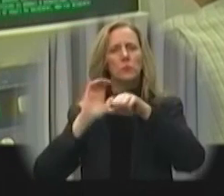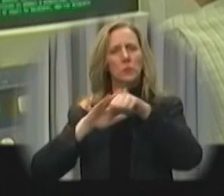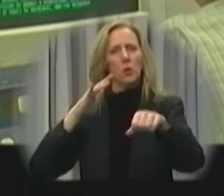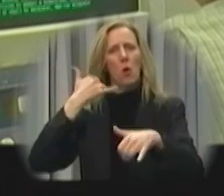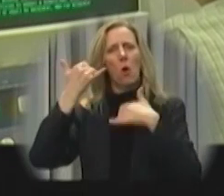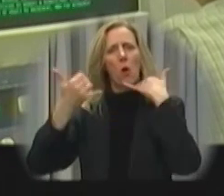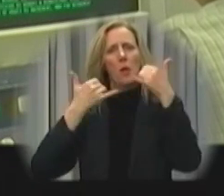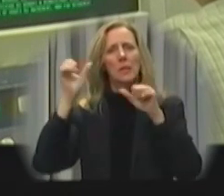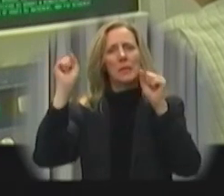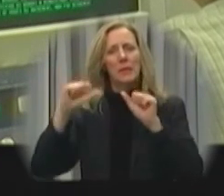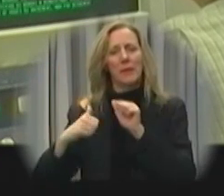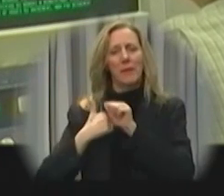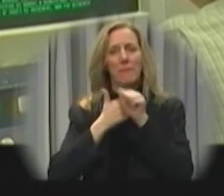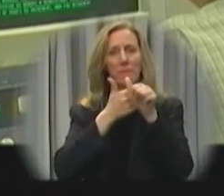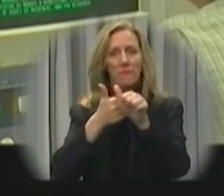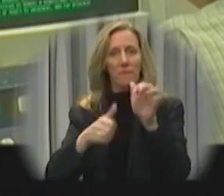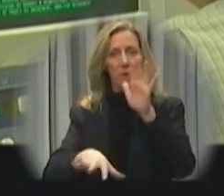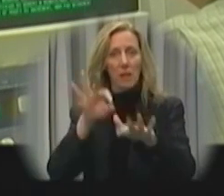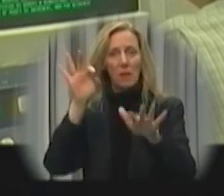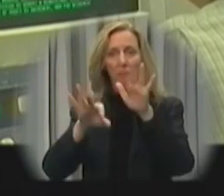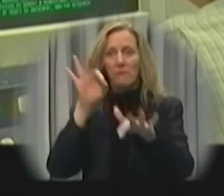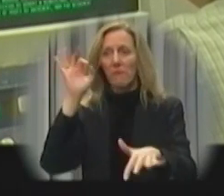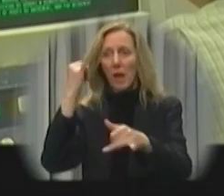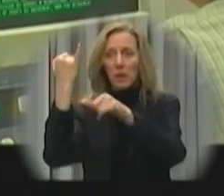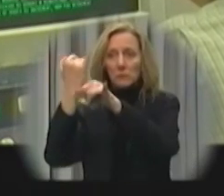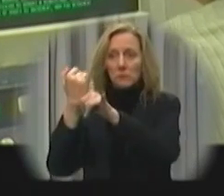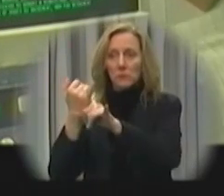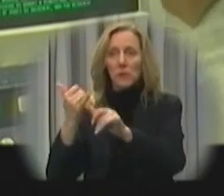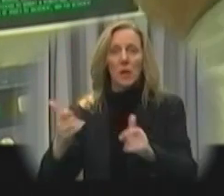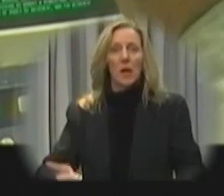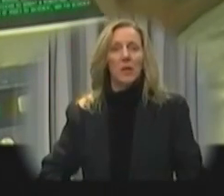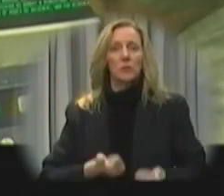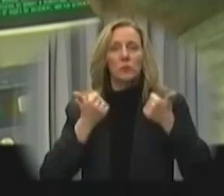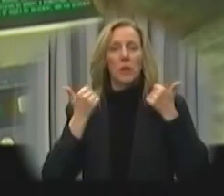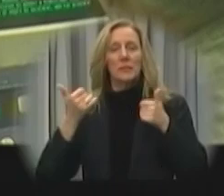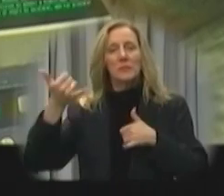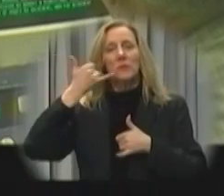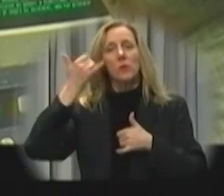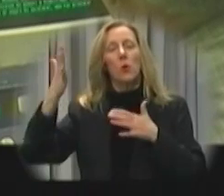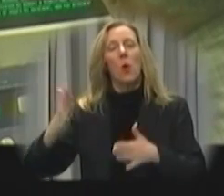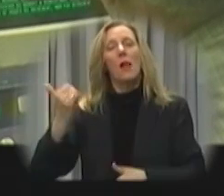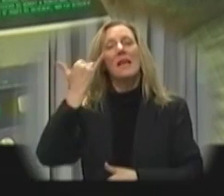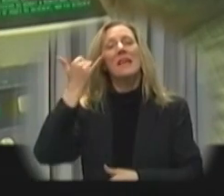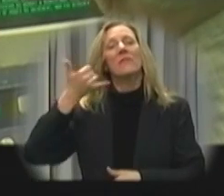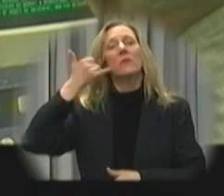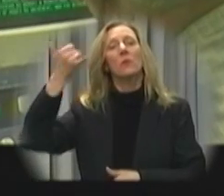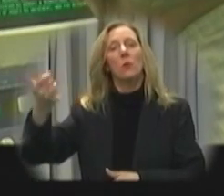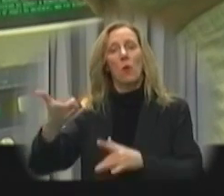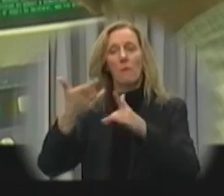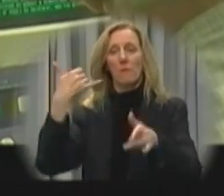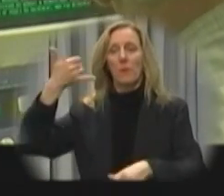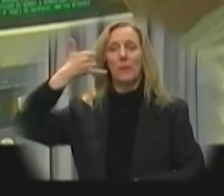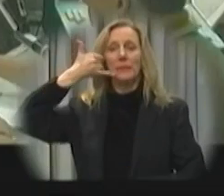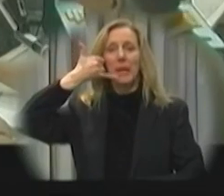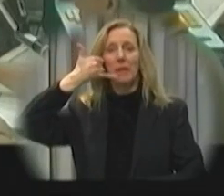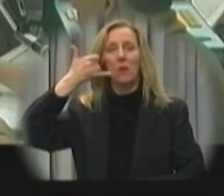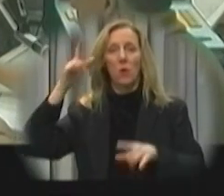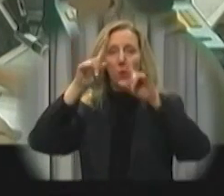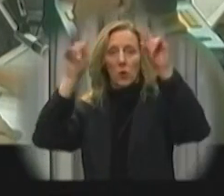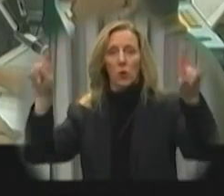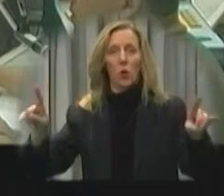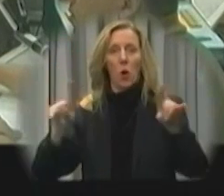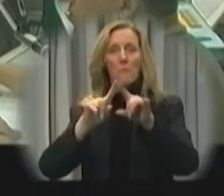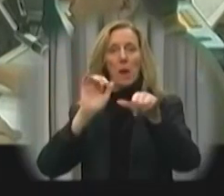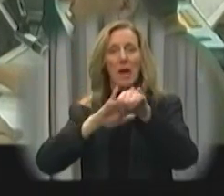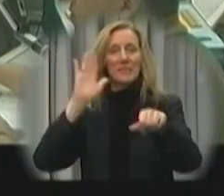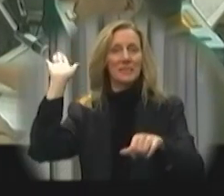calls and are able to trace telephone calls identifying the address of the caller. If the call for help came from a telephone